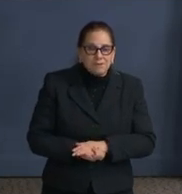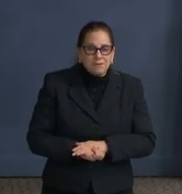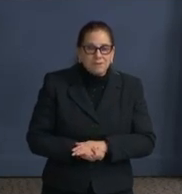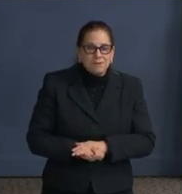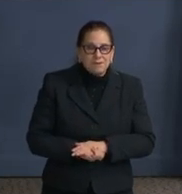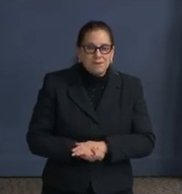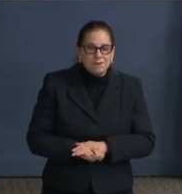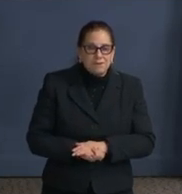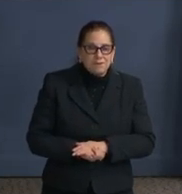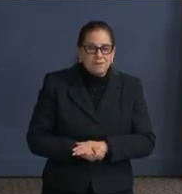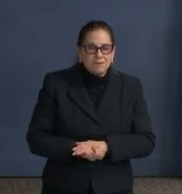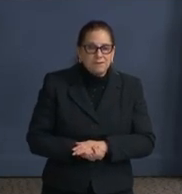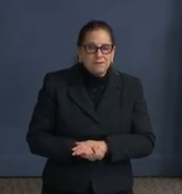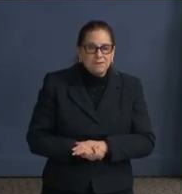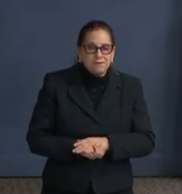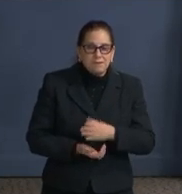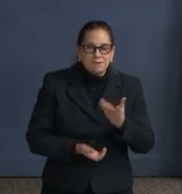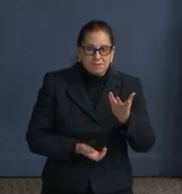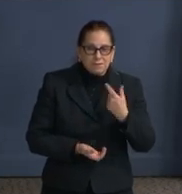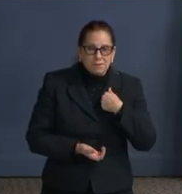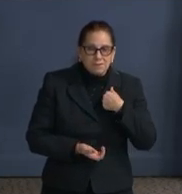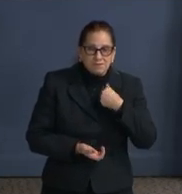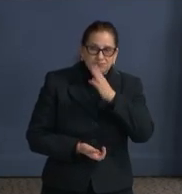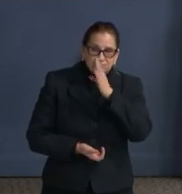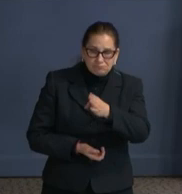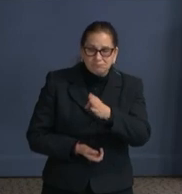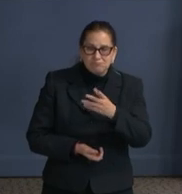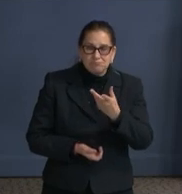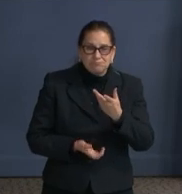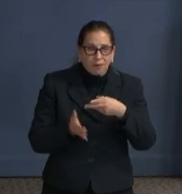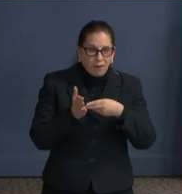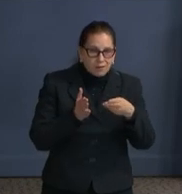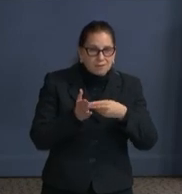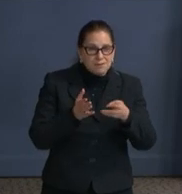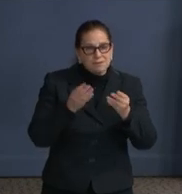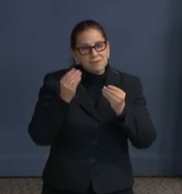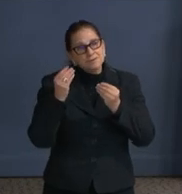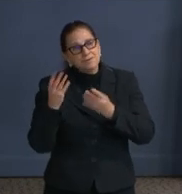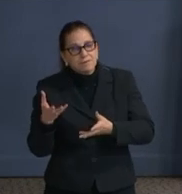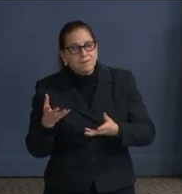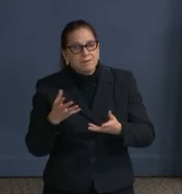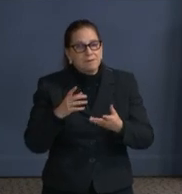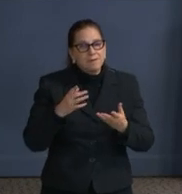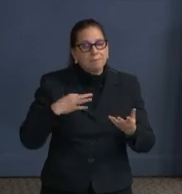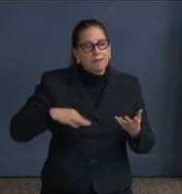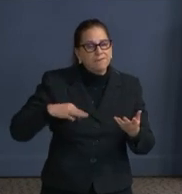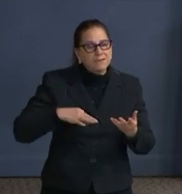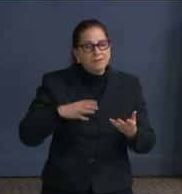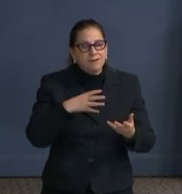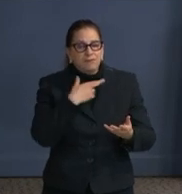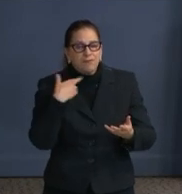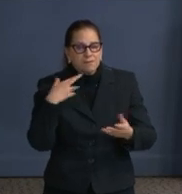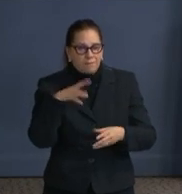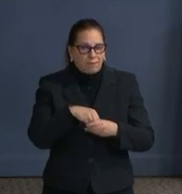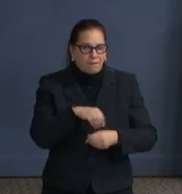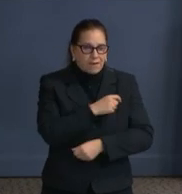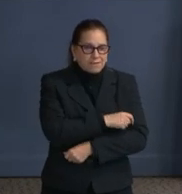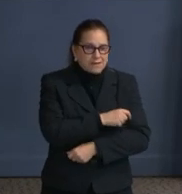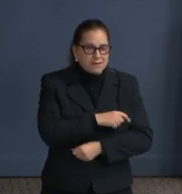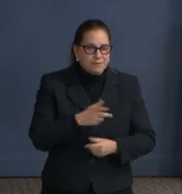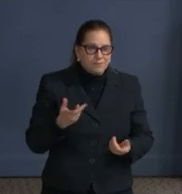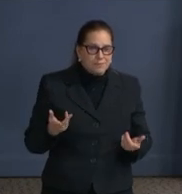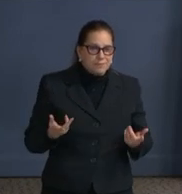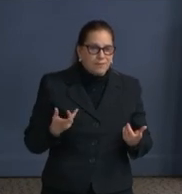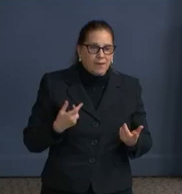about the benefits over any perceived risk of the vaccine and have those open and honest conversations. Even when I speak to our long term